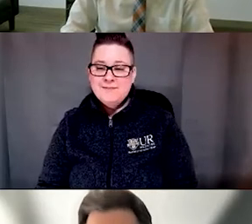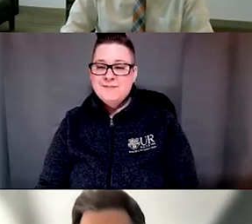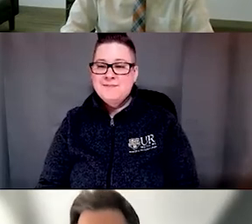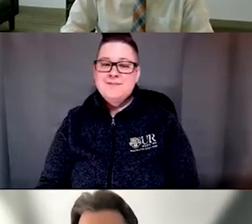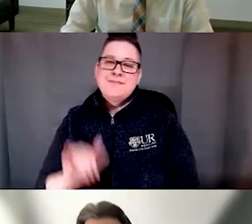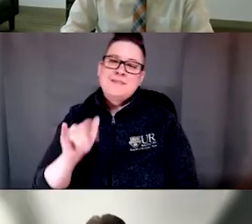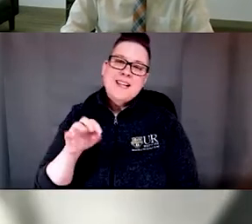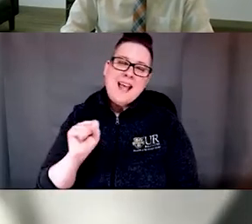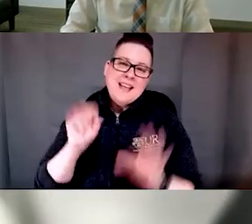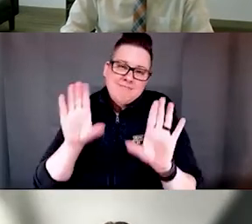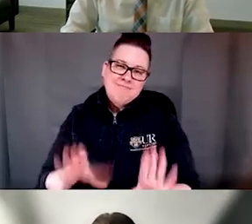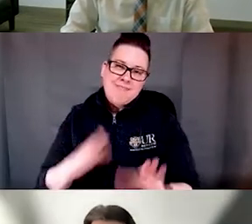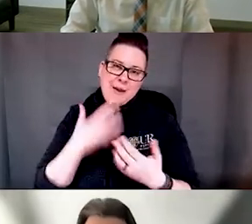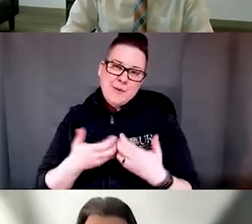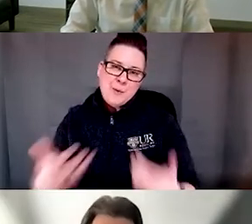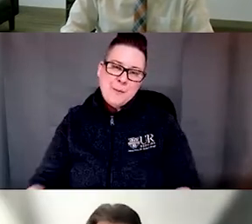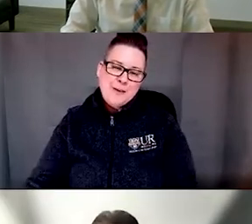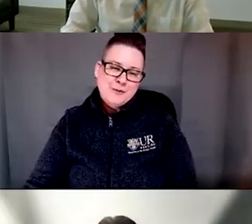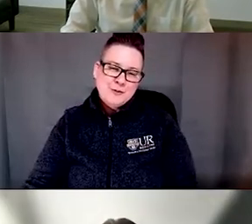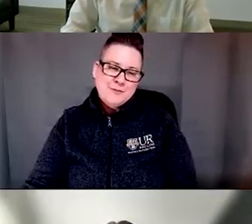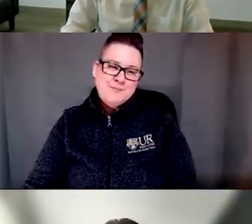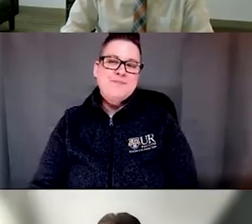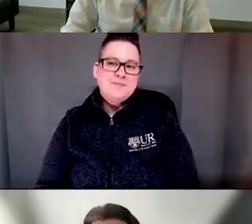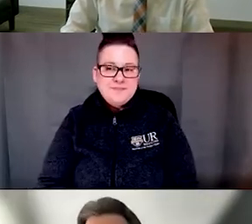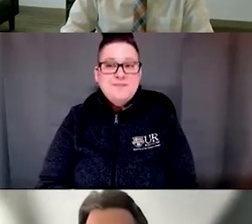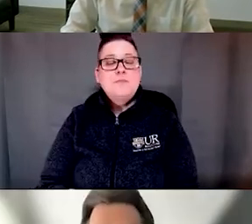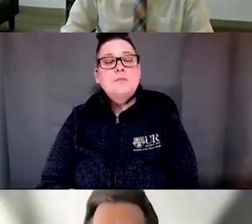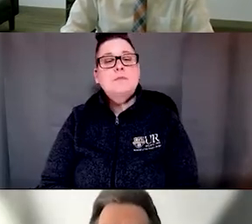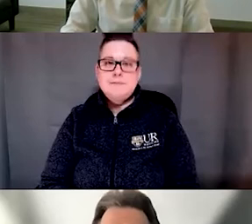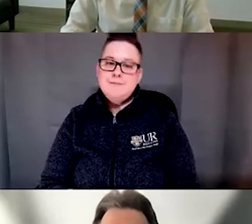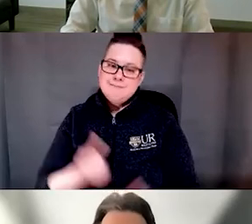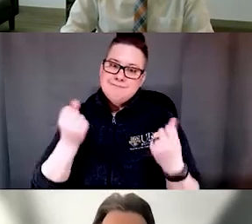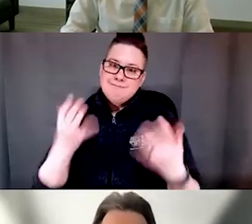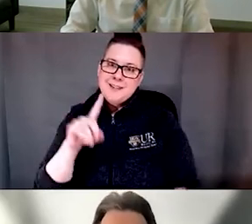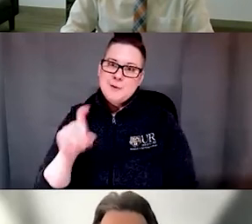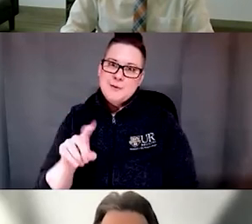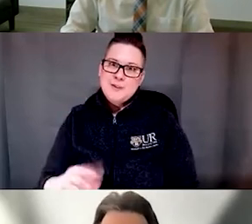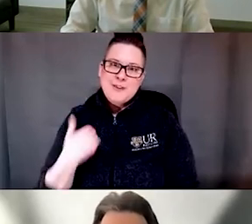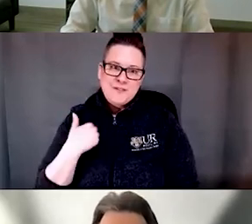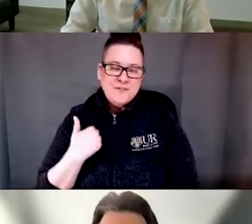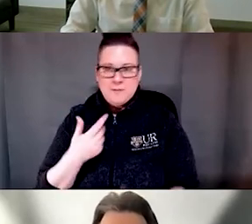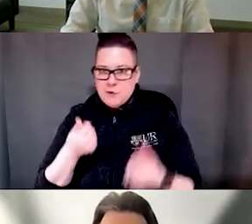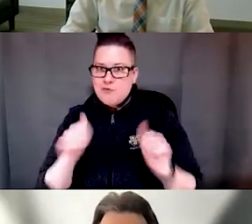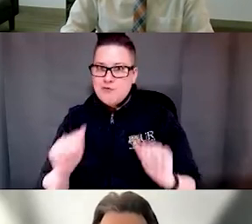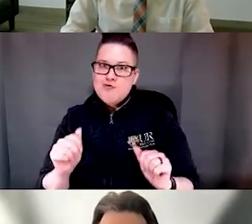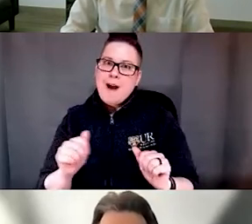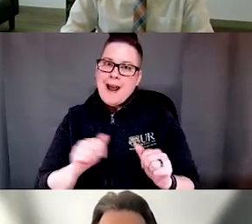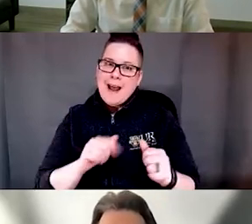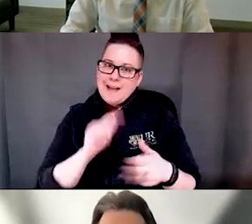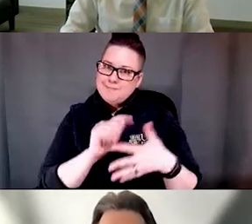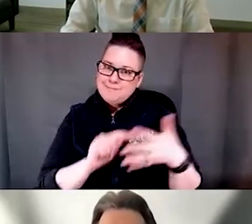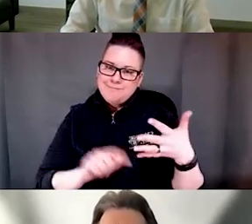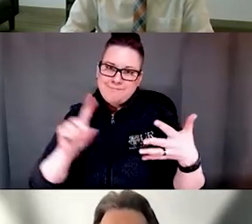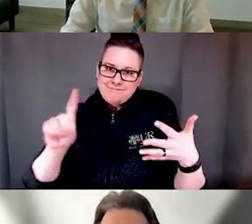excellent thanks very much Dr. Jimenez there are a number of questions here so we'll try to work our way through them